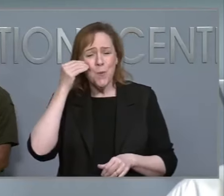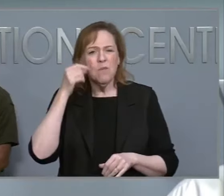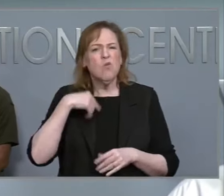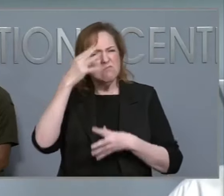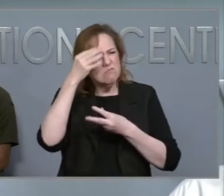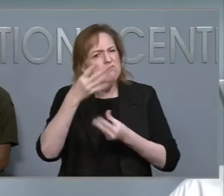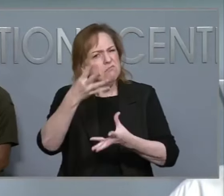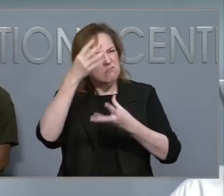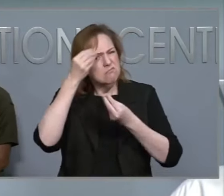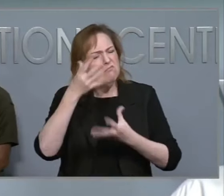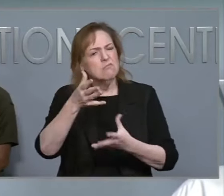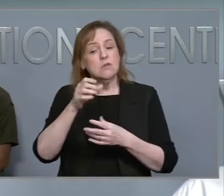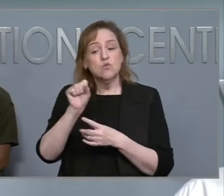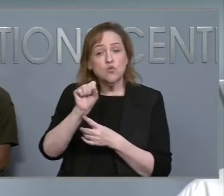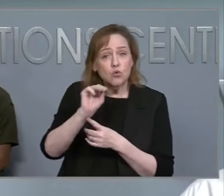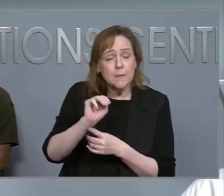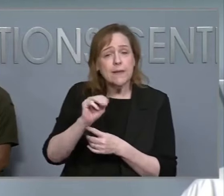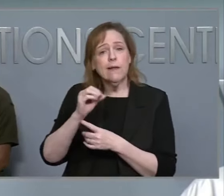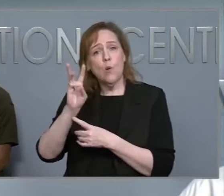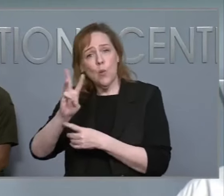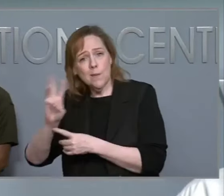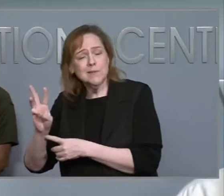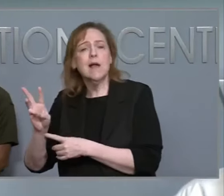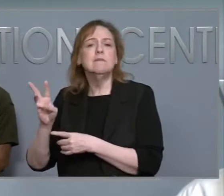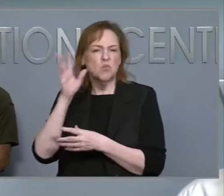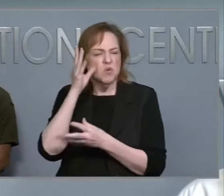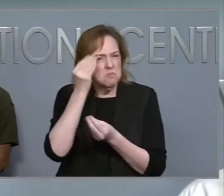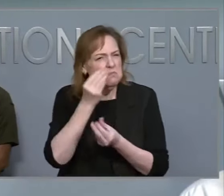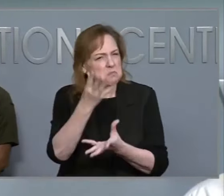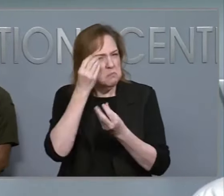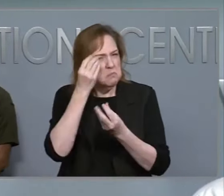social media platforms and our website. Thank you.